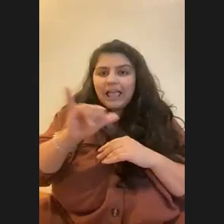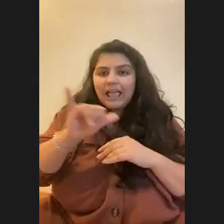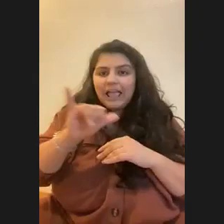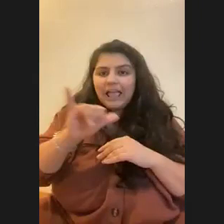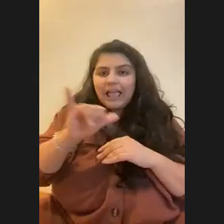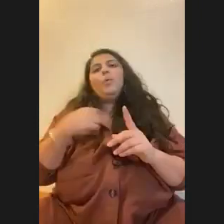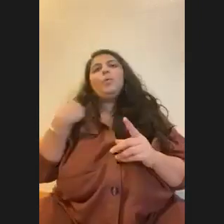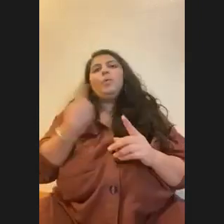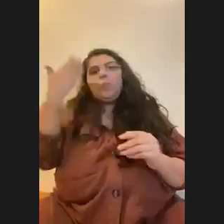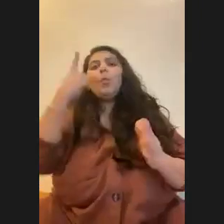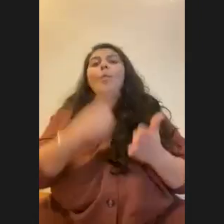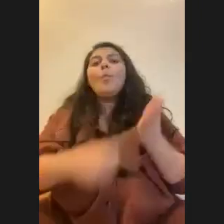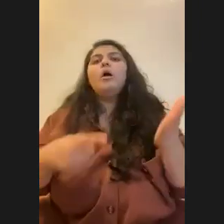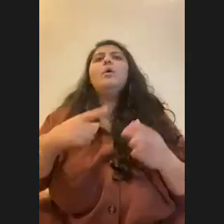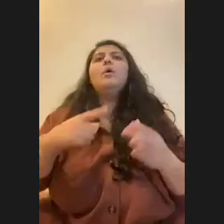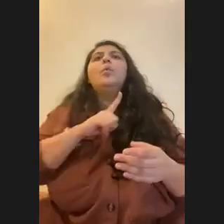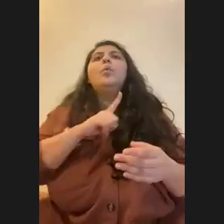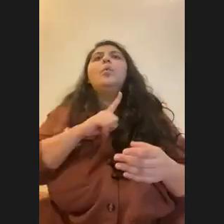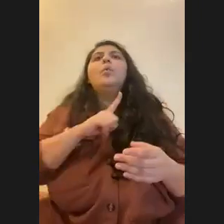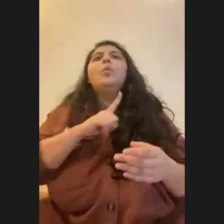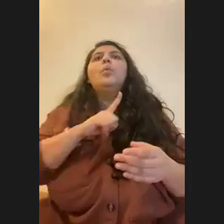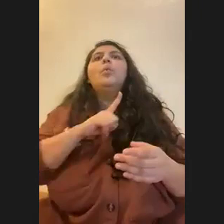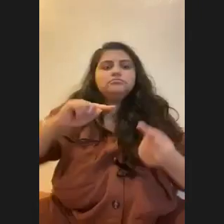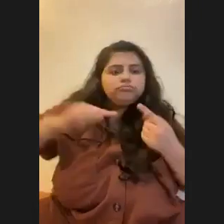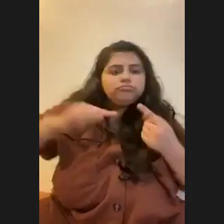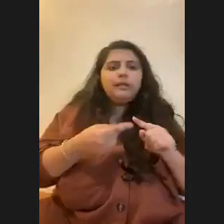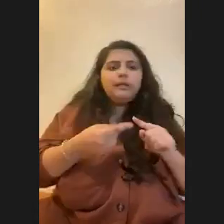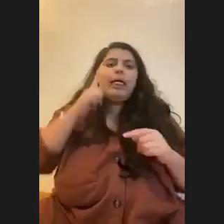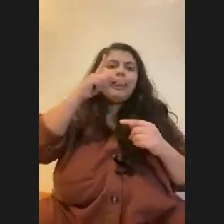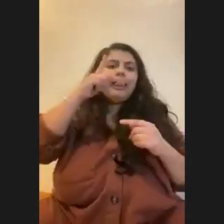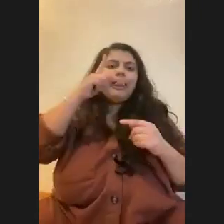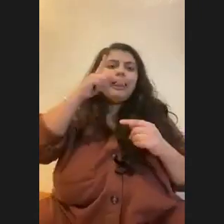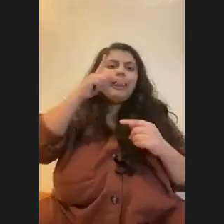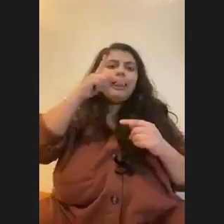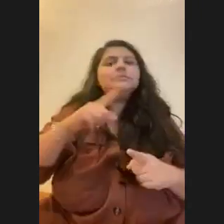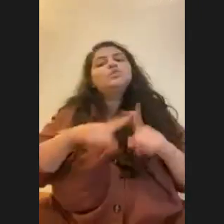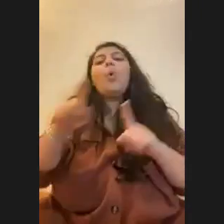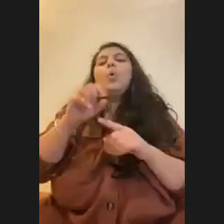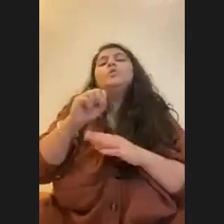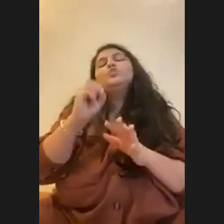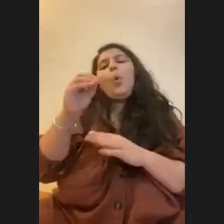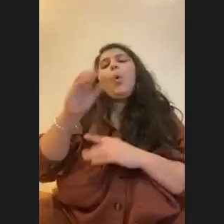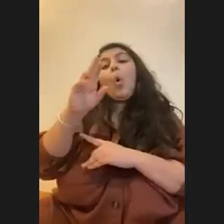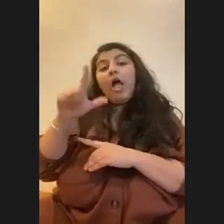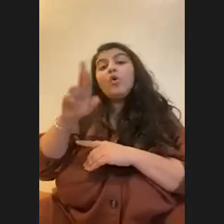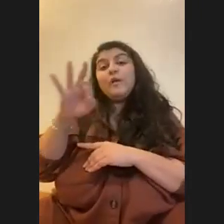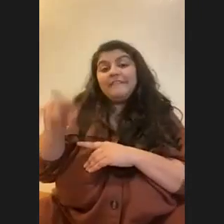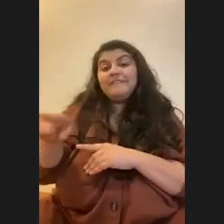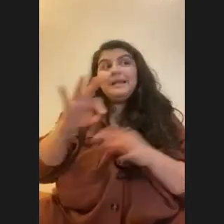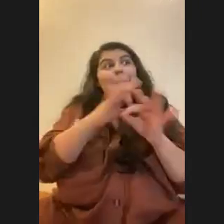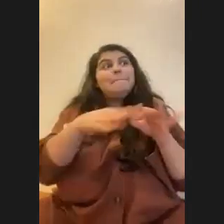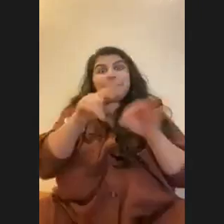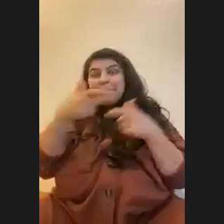repercussions are until it's later down the line. And so the big question with coral reef restoration and transplanting coral right now